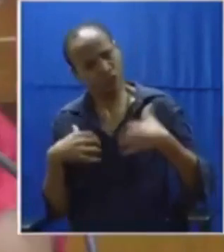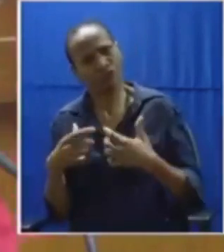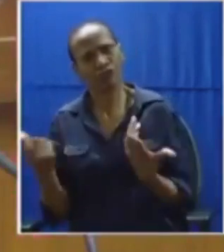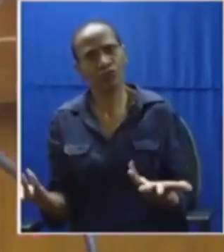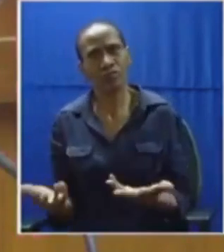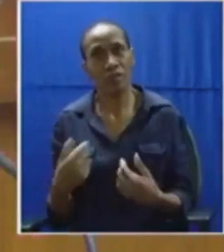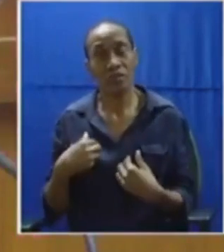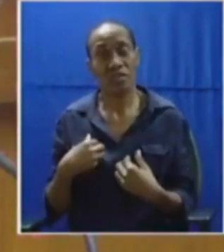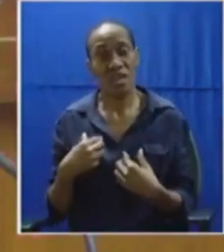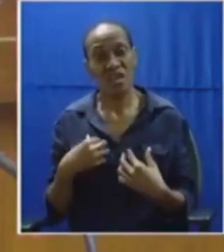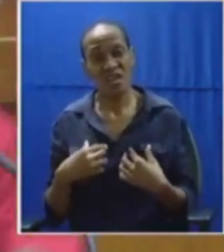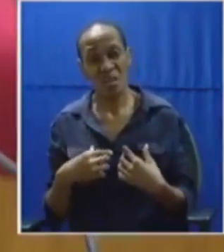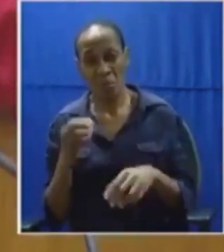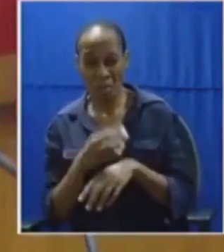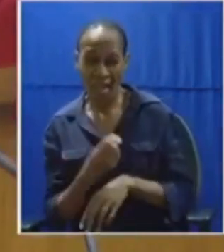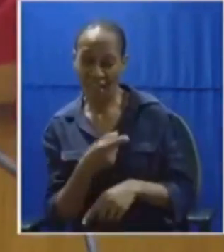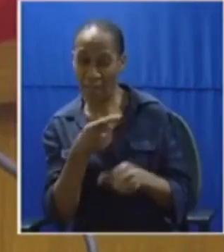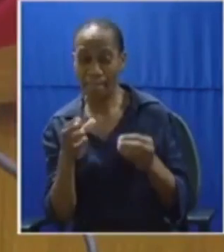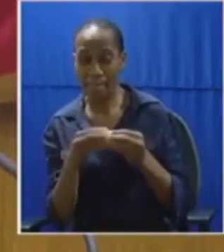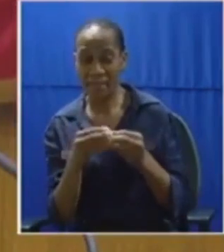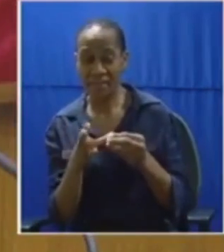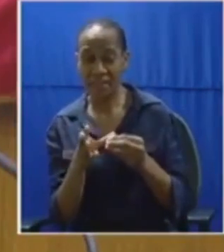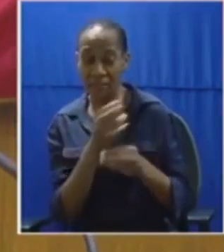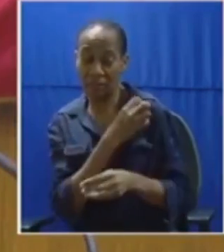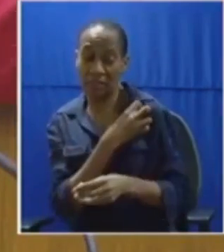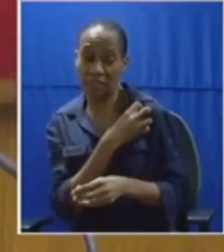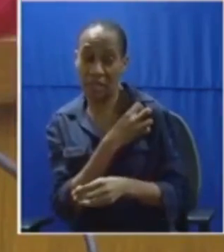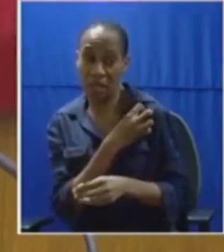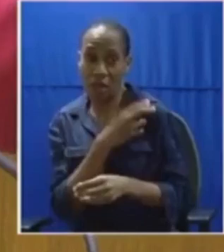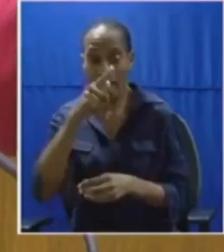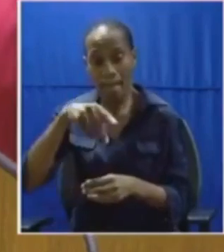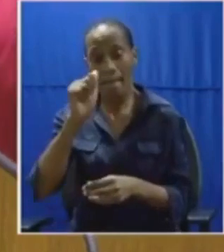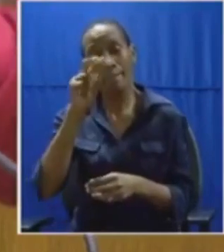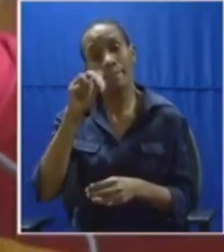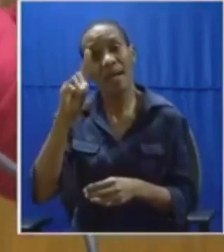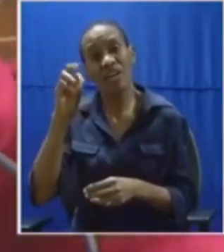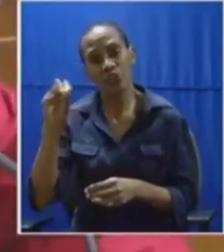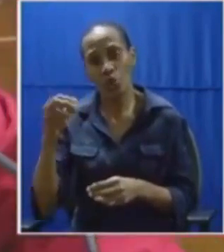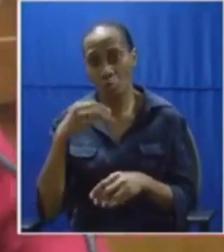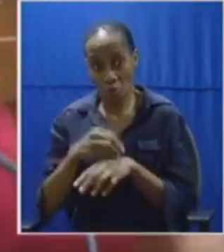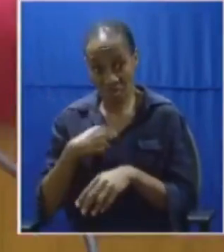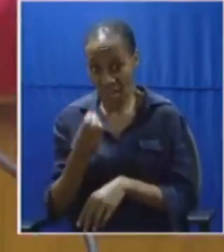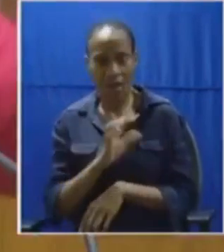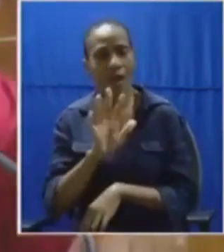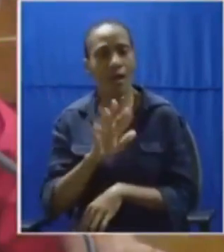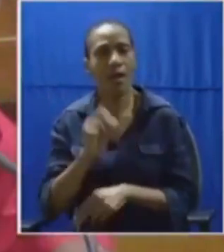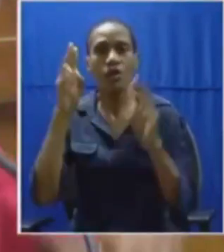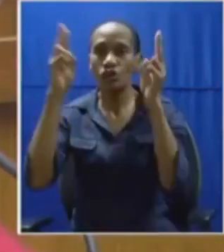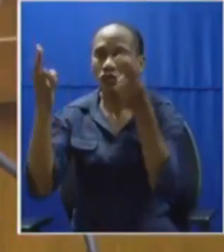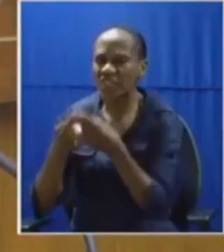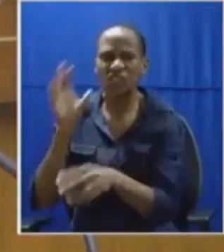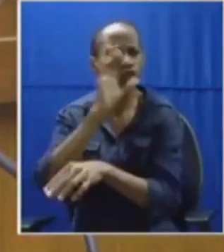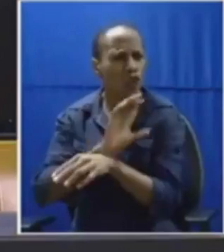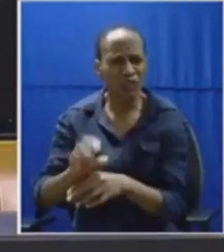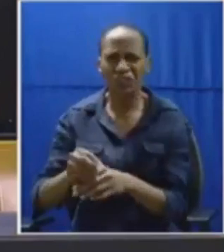nothing wrong with minister naledi pandu schools people are being killed universities are are burning she's no way